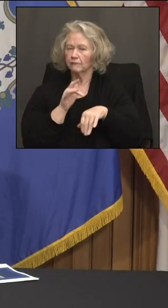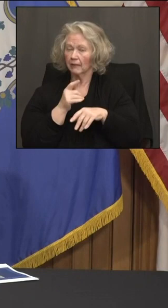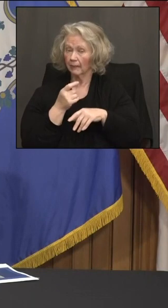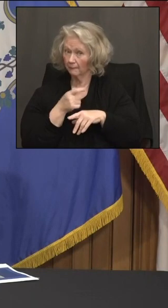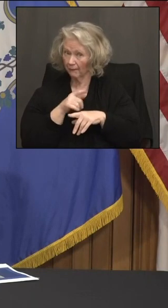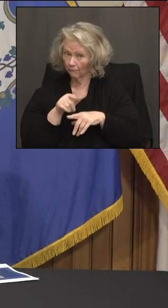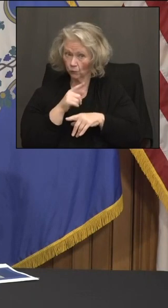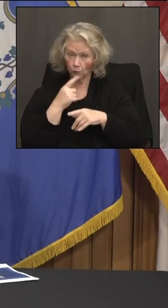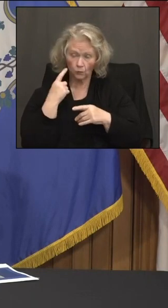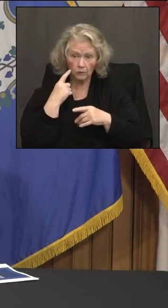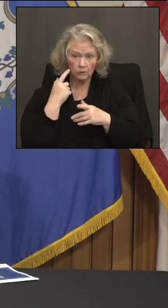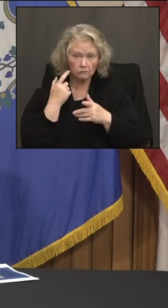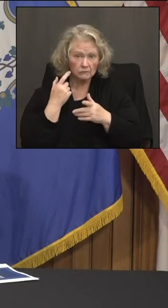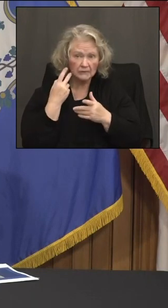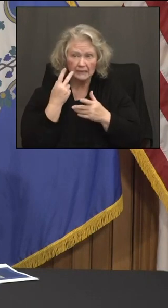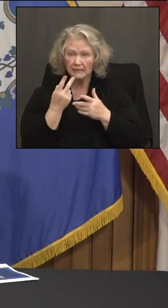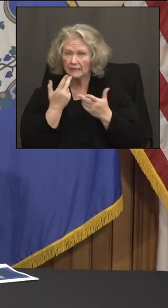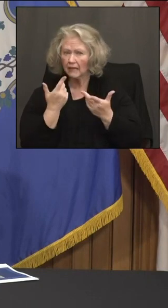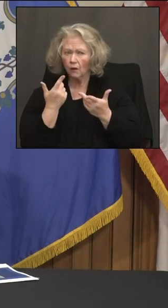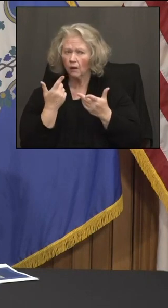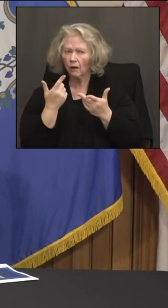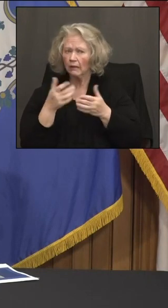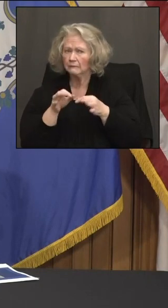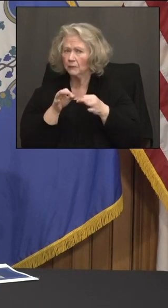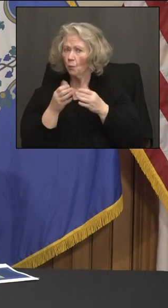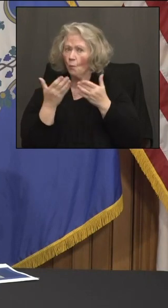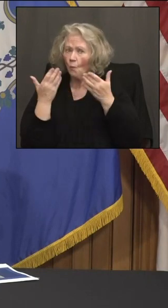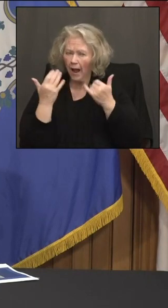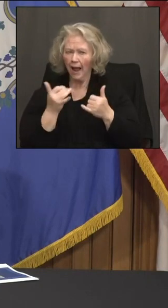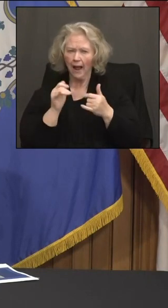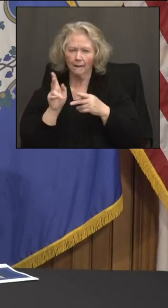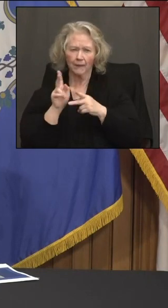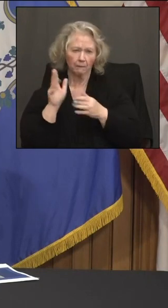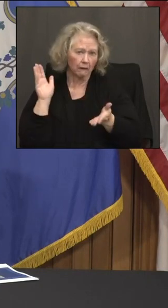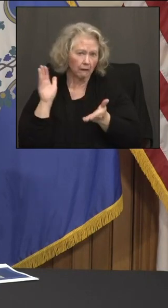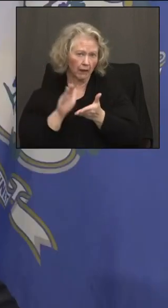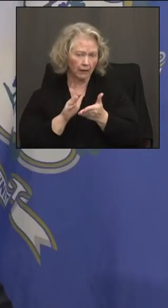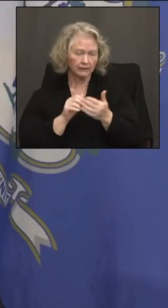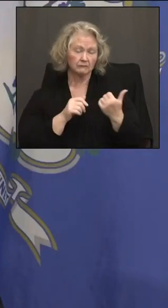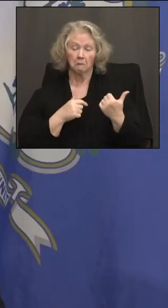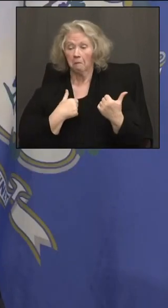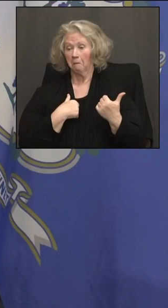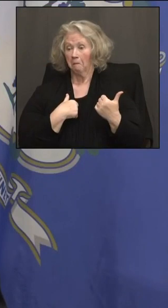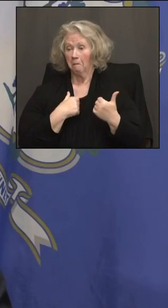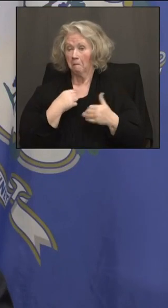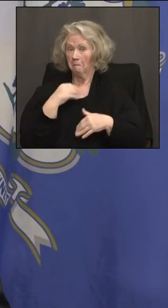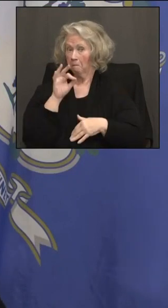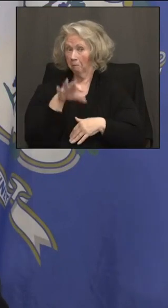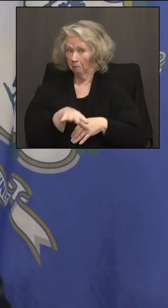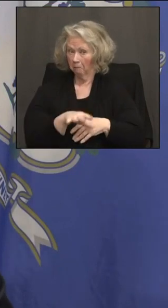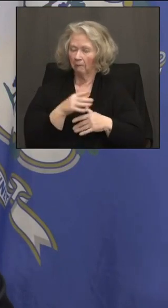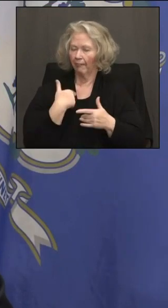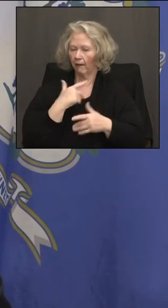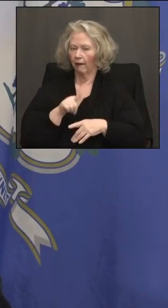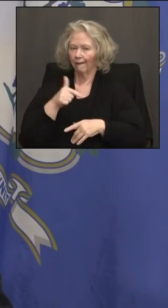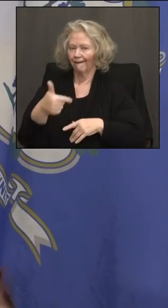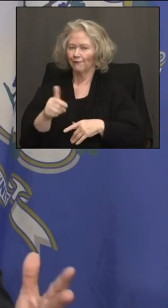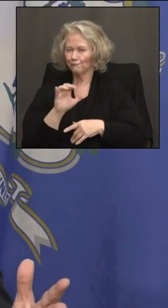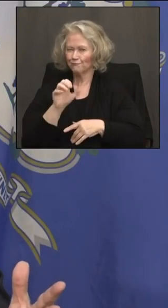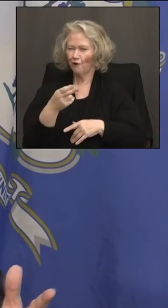if you'd seen any clarity on the possible reason why. Well, I'll start and then pass it over to Josh, which is my norm.